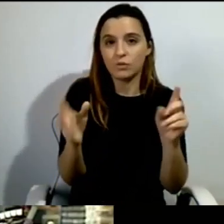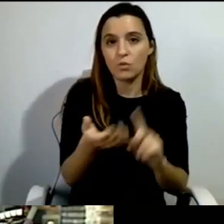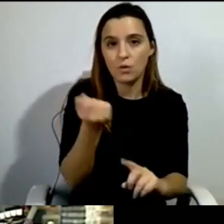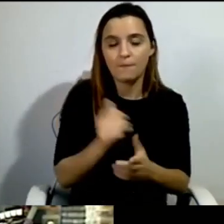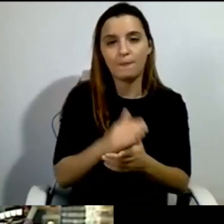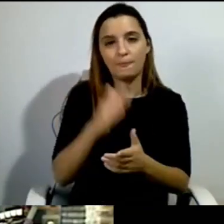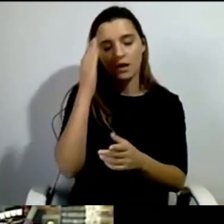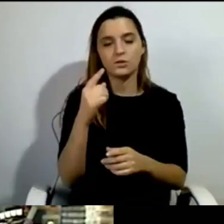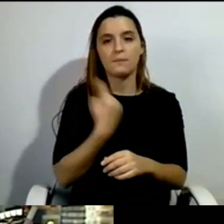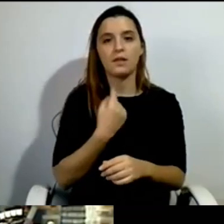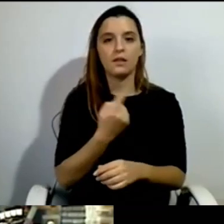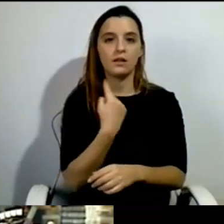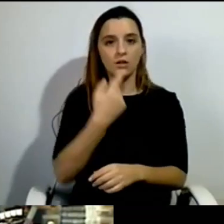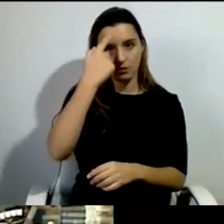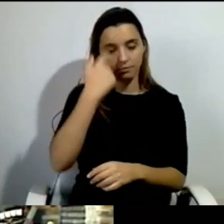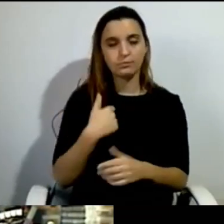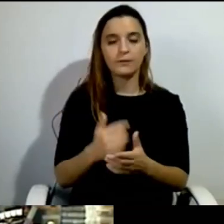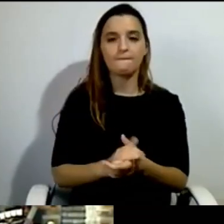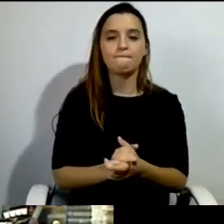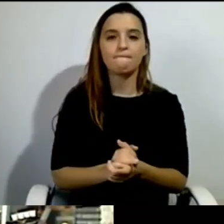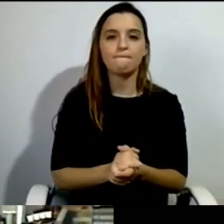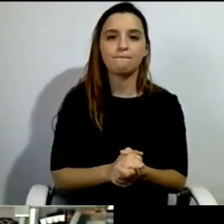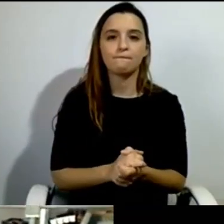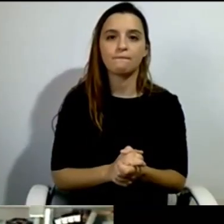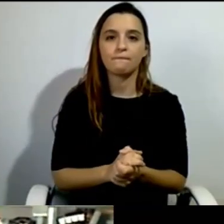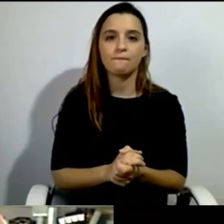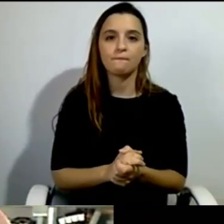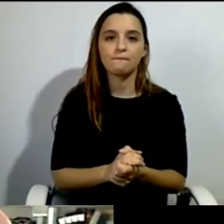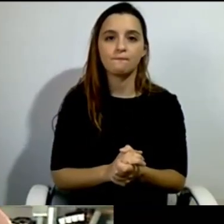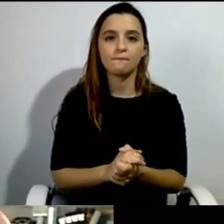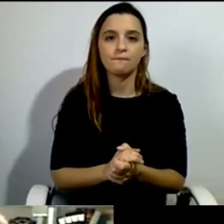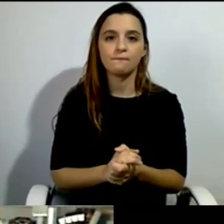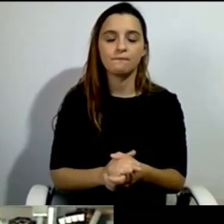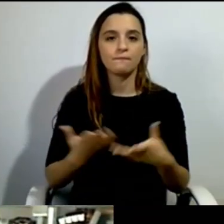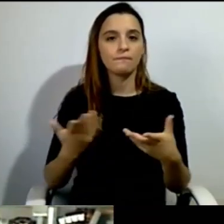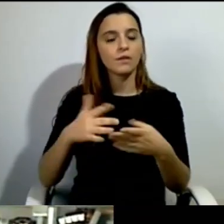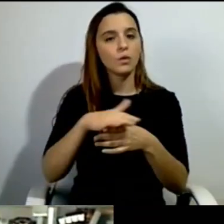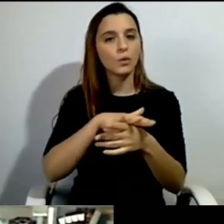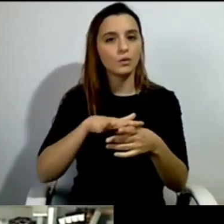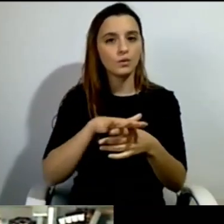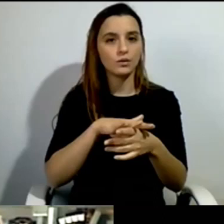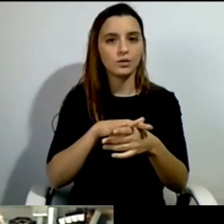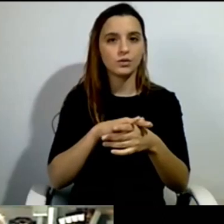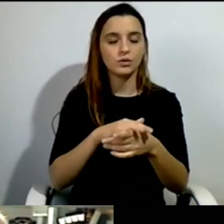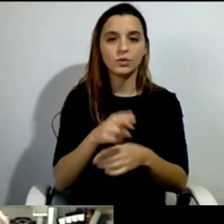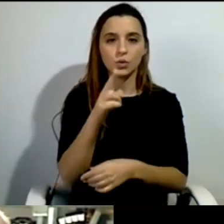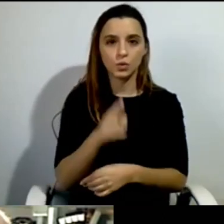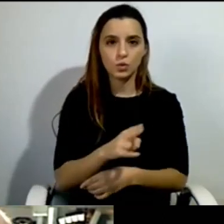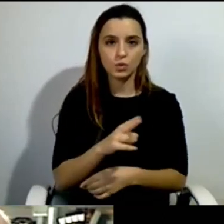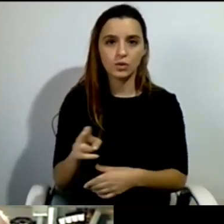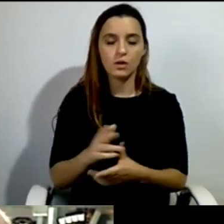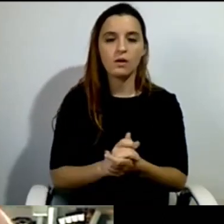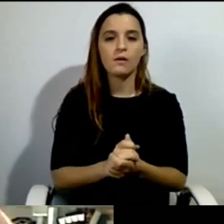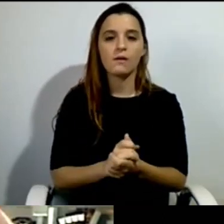So, I will start with the background. In Switzerland, we had already a rather well-functioning national